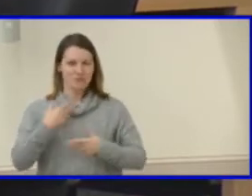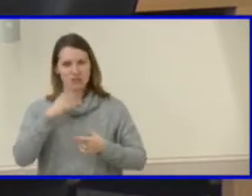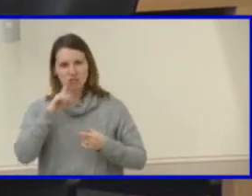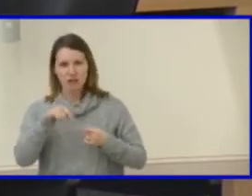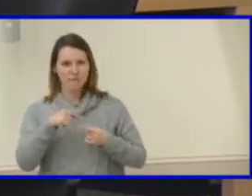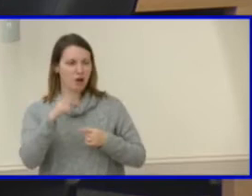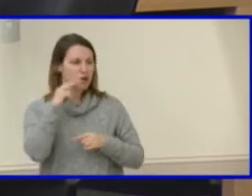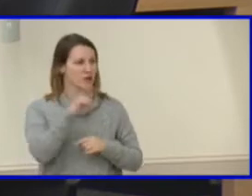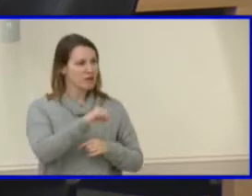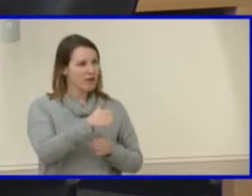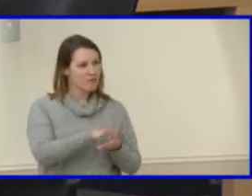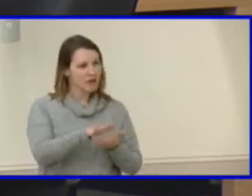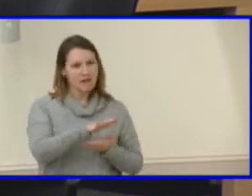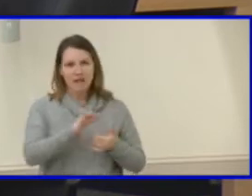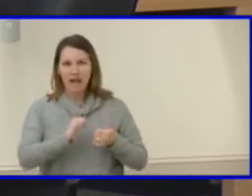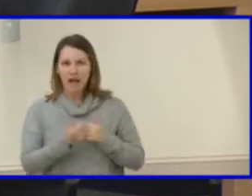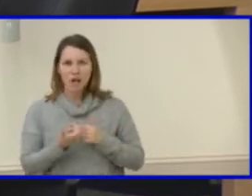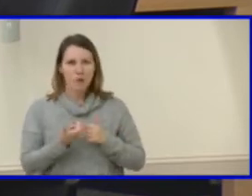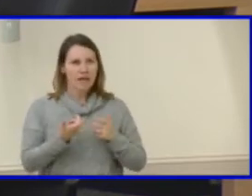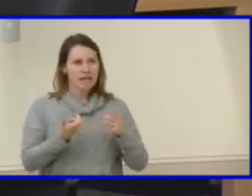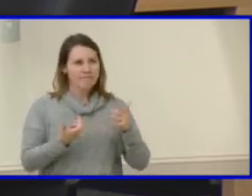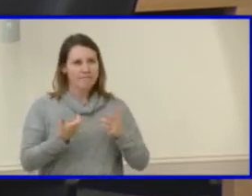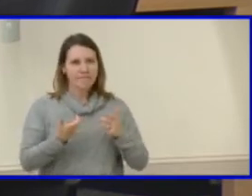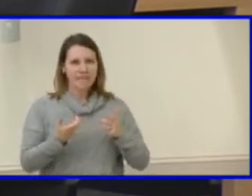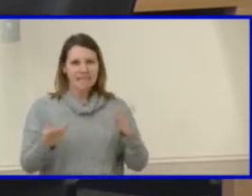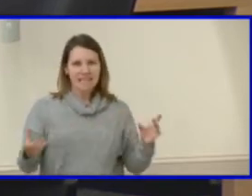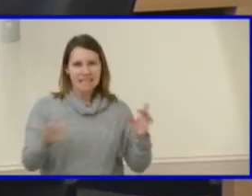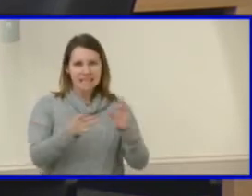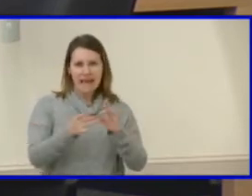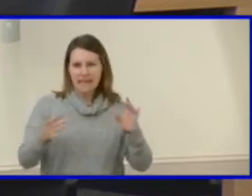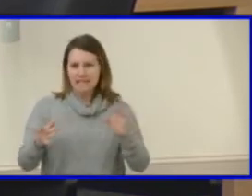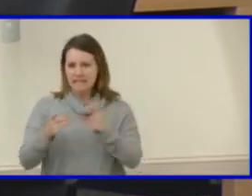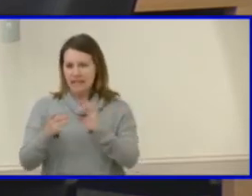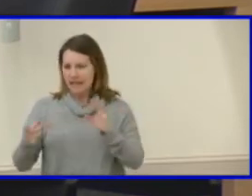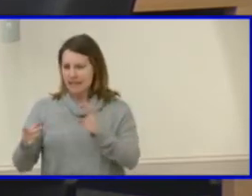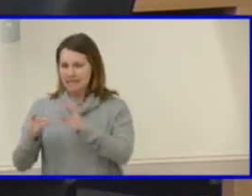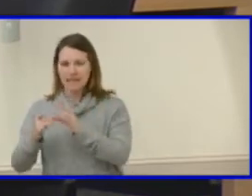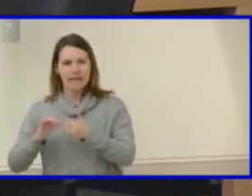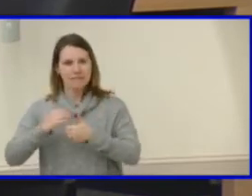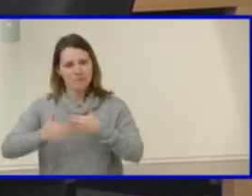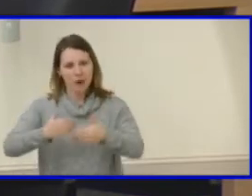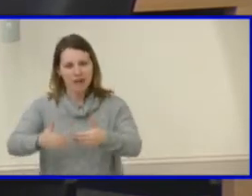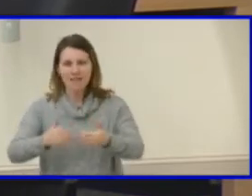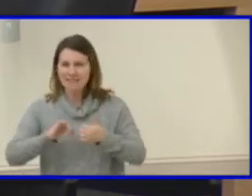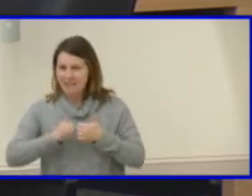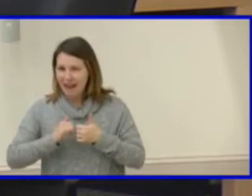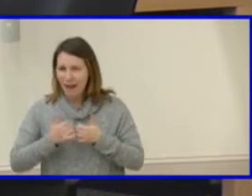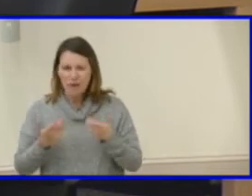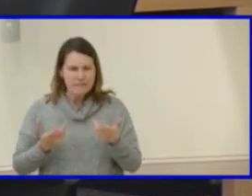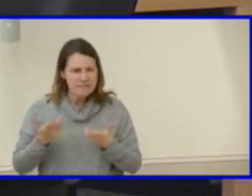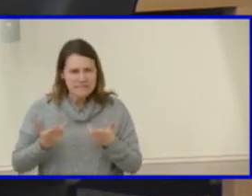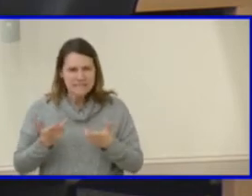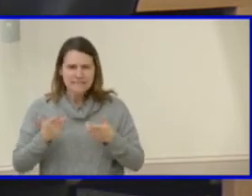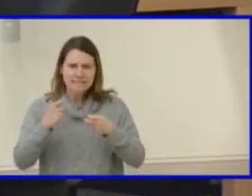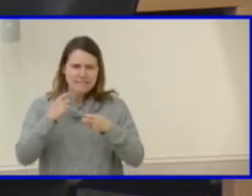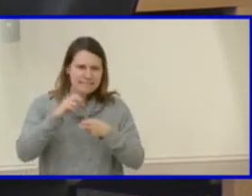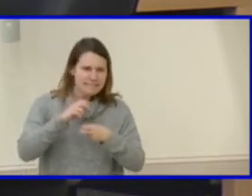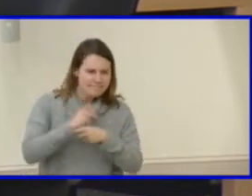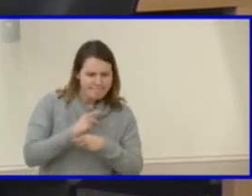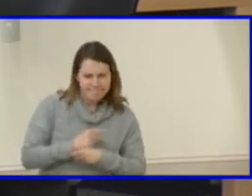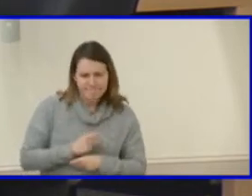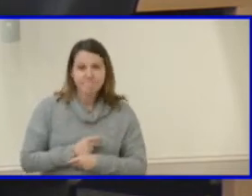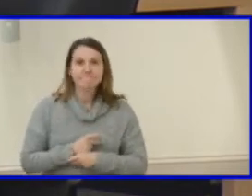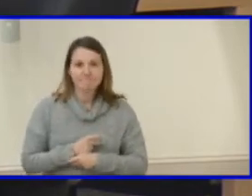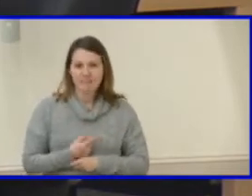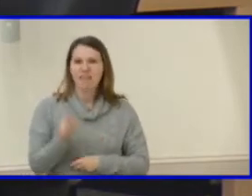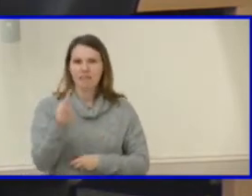and how do we connect the dots. And this is one step forward and how we connect those dots and learning about all